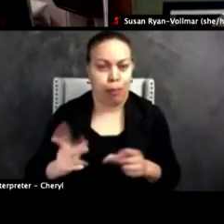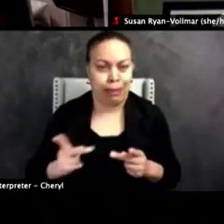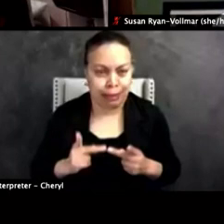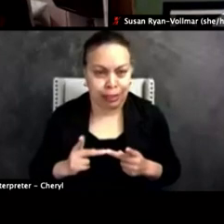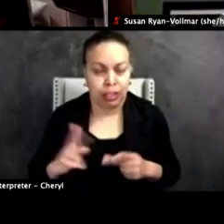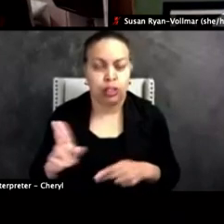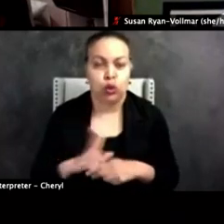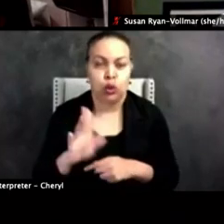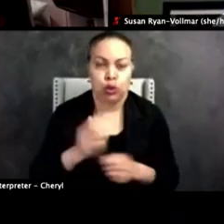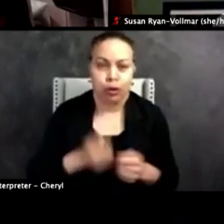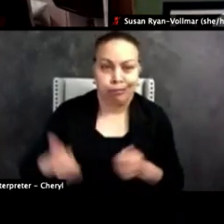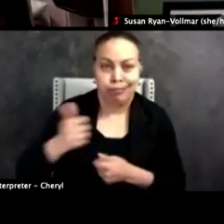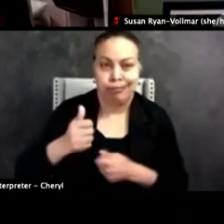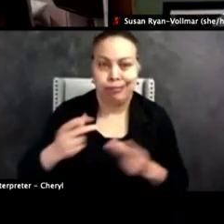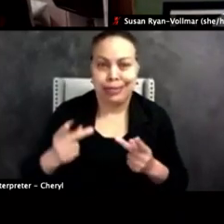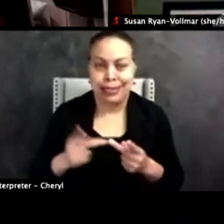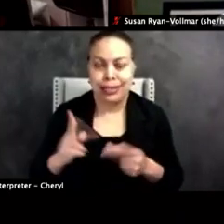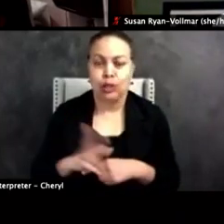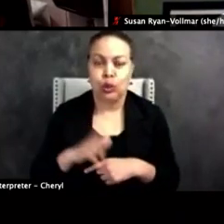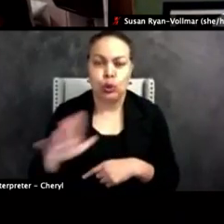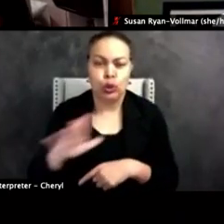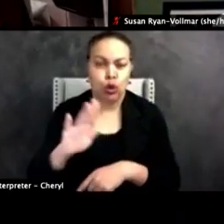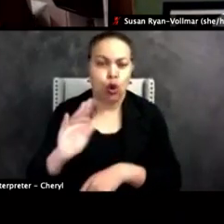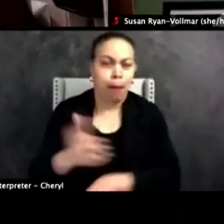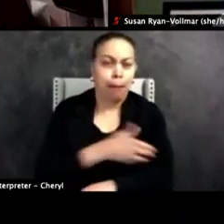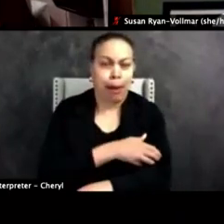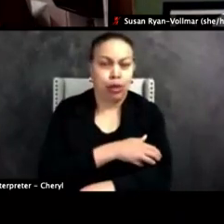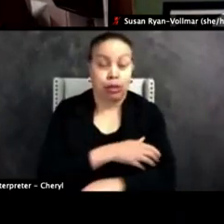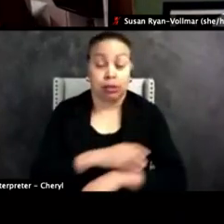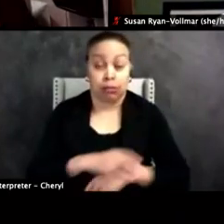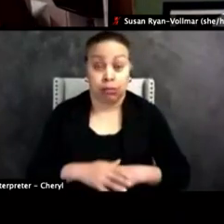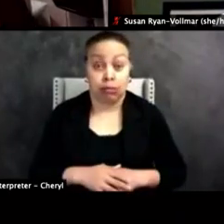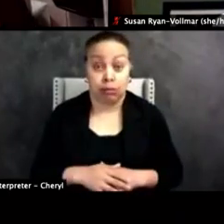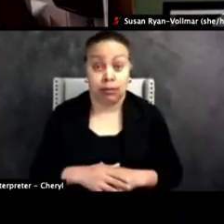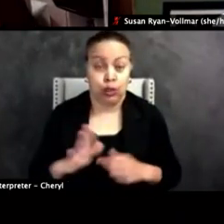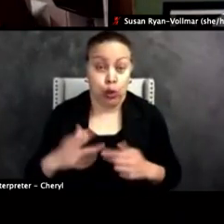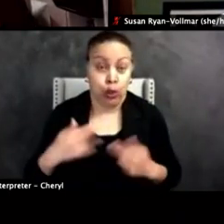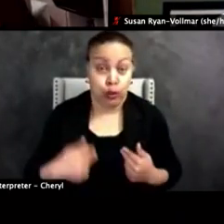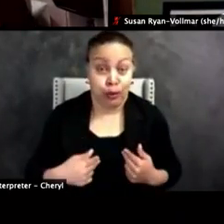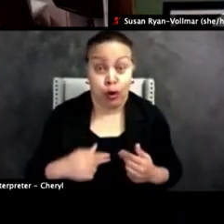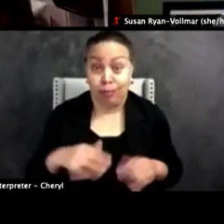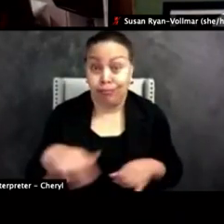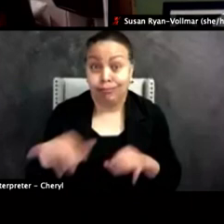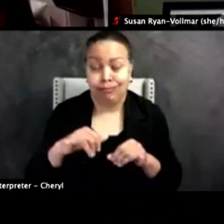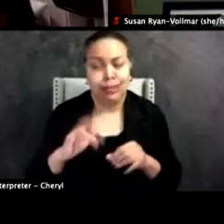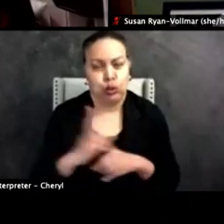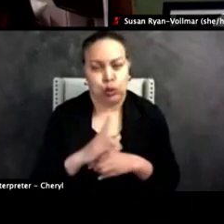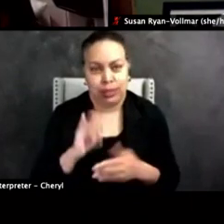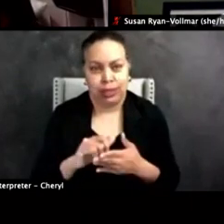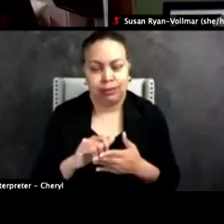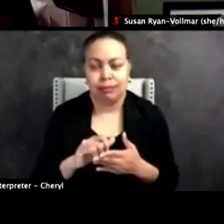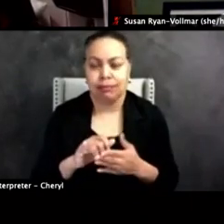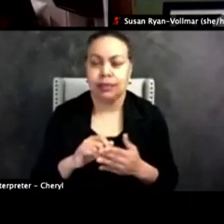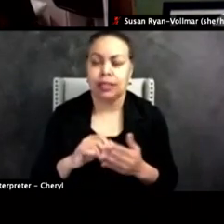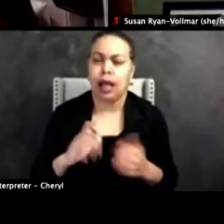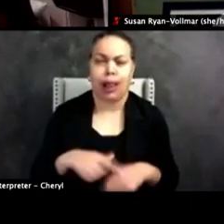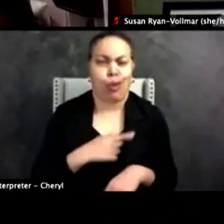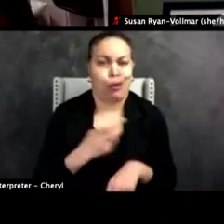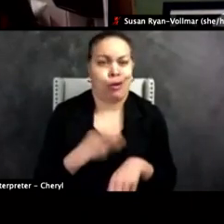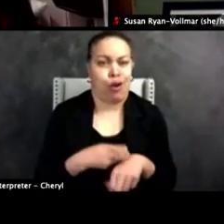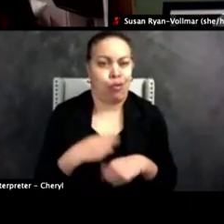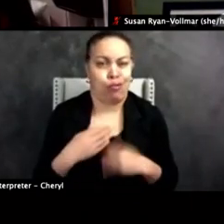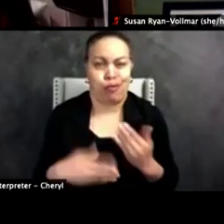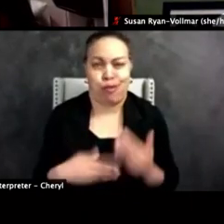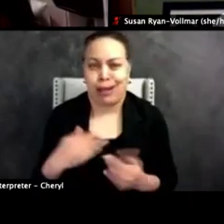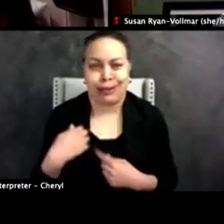power. And this has been such a long, hard process. It's clear that this process has been long and hard